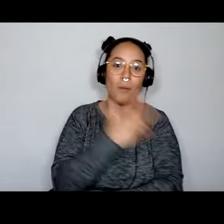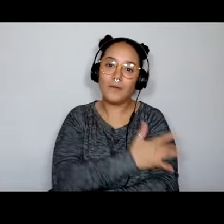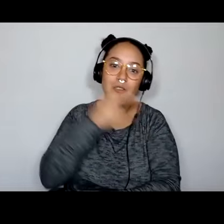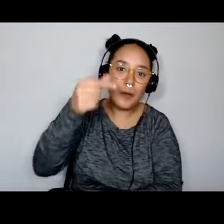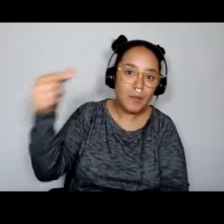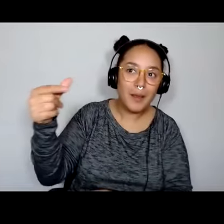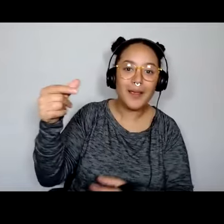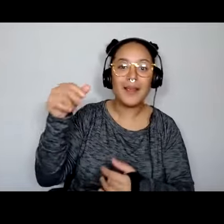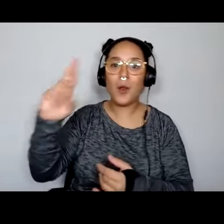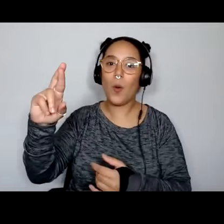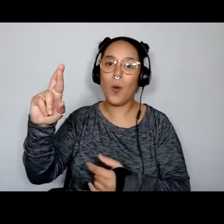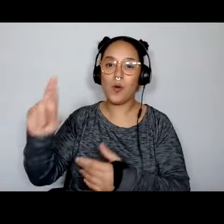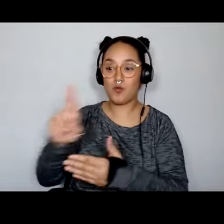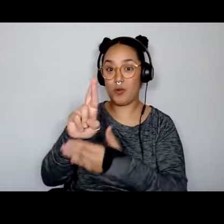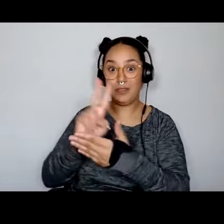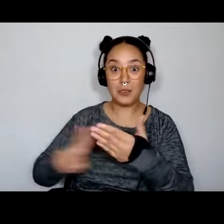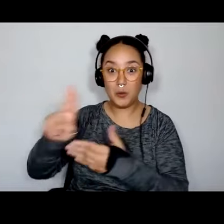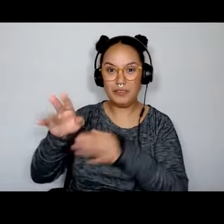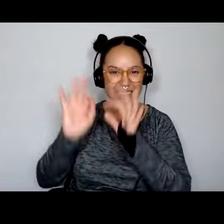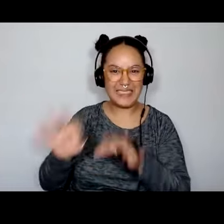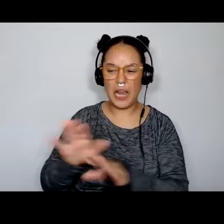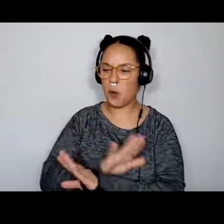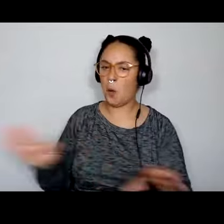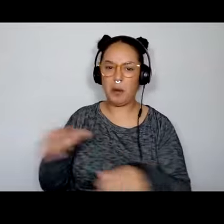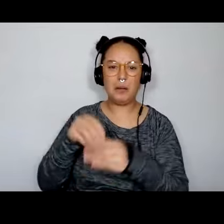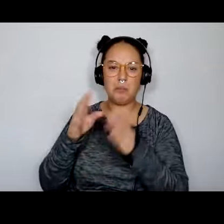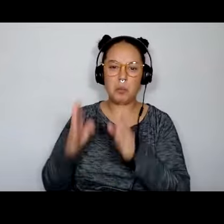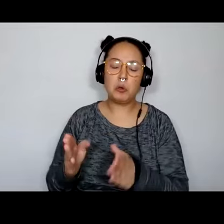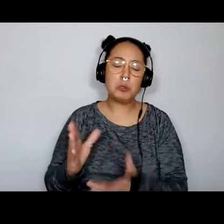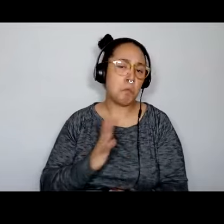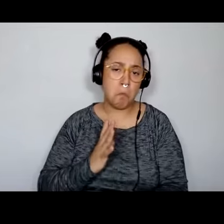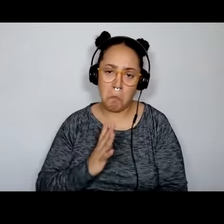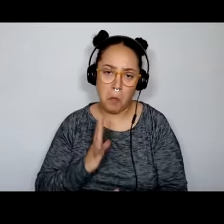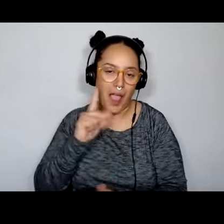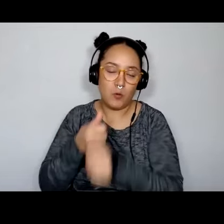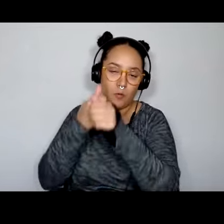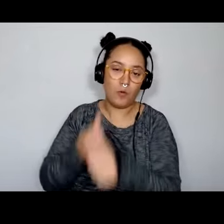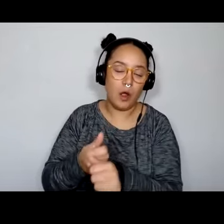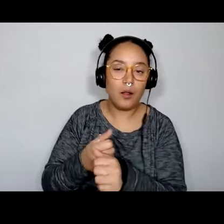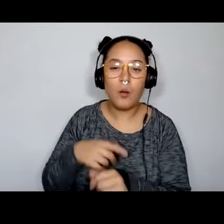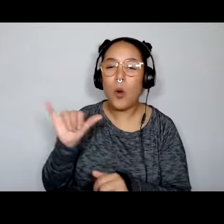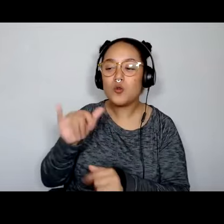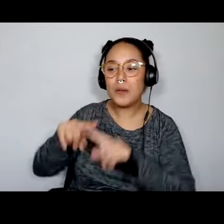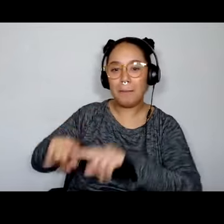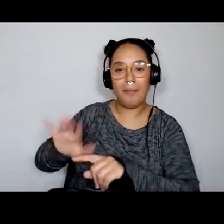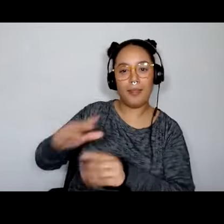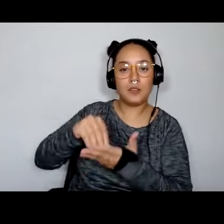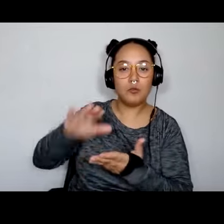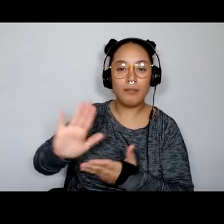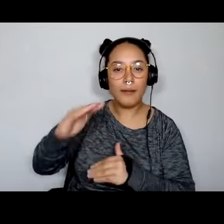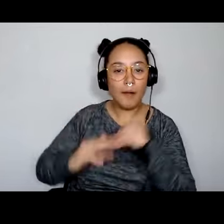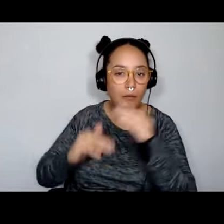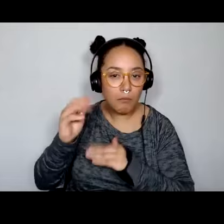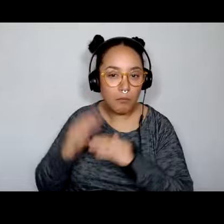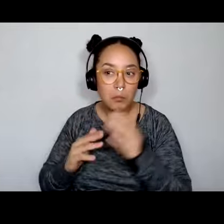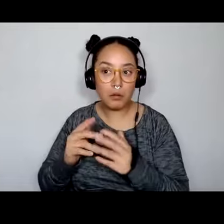what we'll do. And we won't push students to move beyond their own comfort levels. But the hope is that we actually can have them come to your offices. If you have offices,